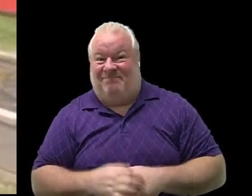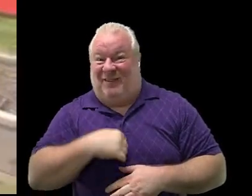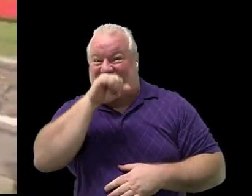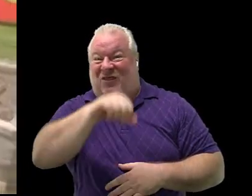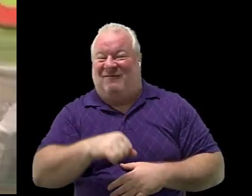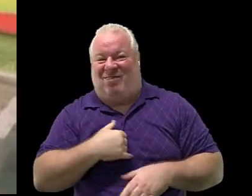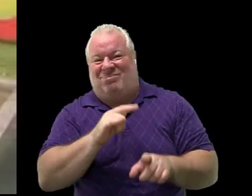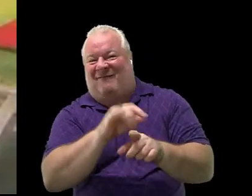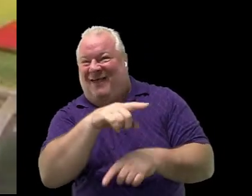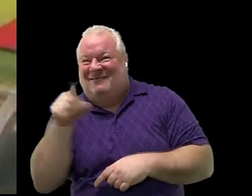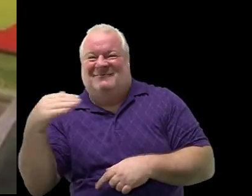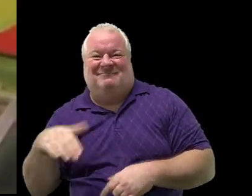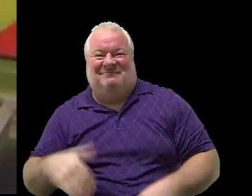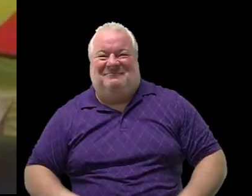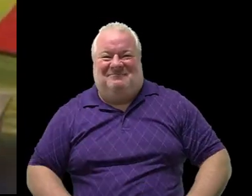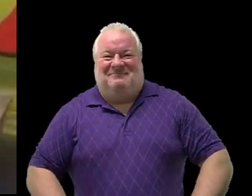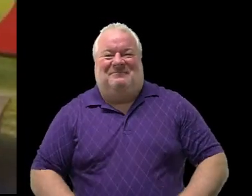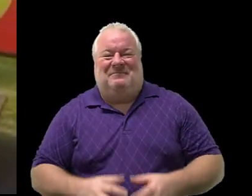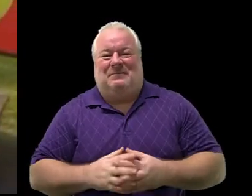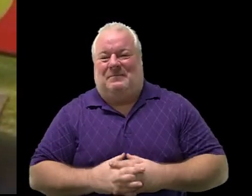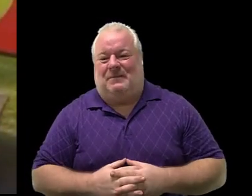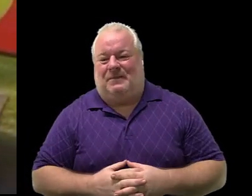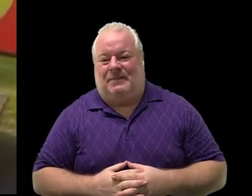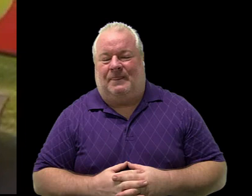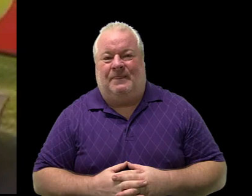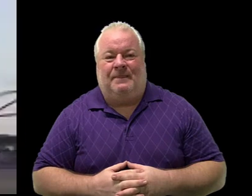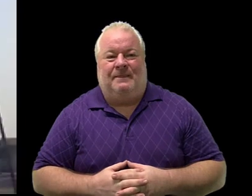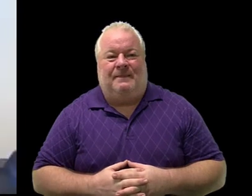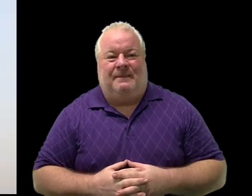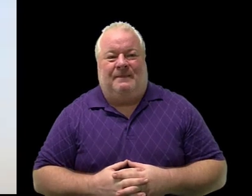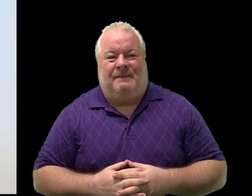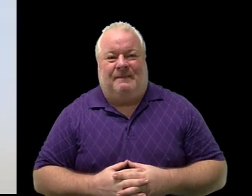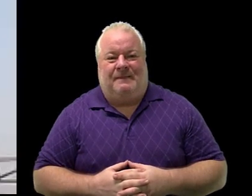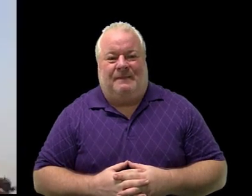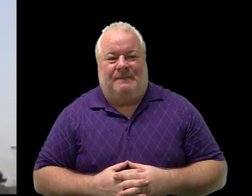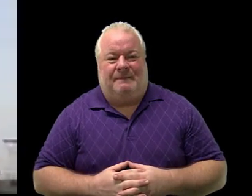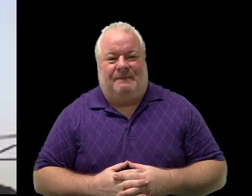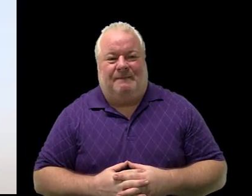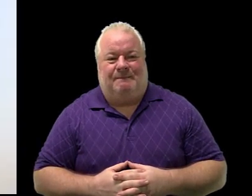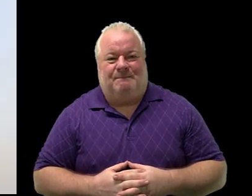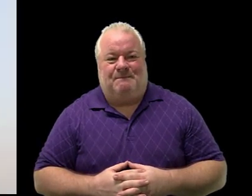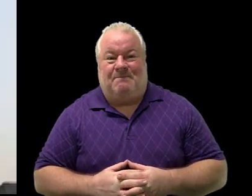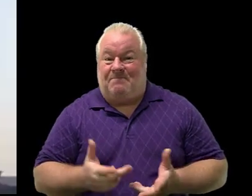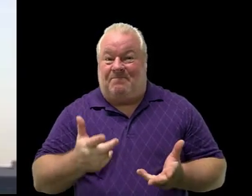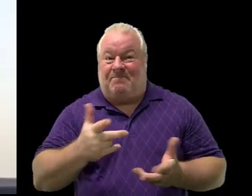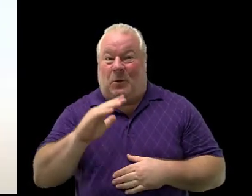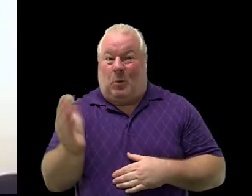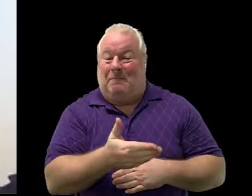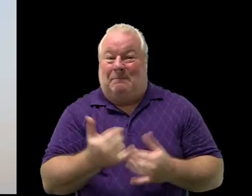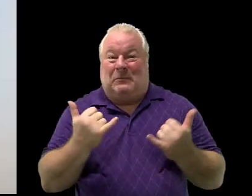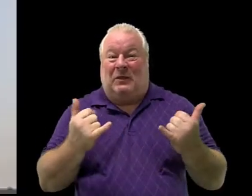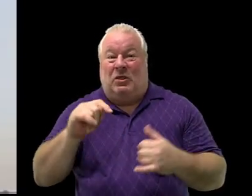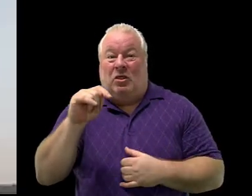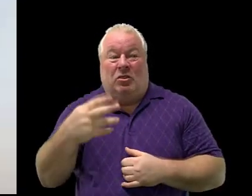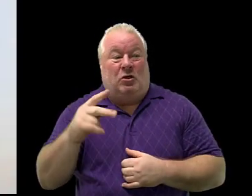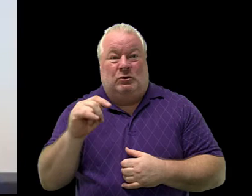so welcome today is Thursday I'm gonna put my